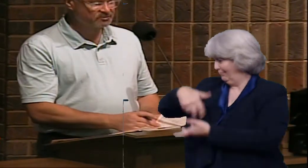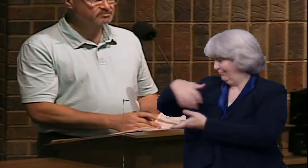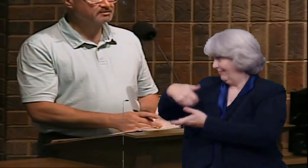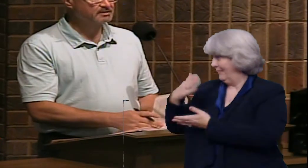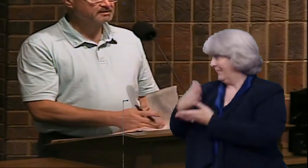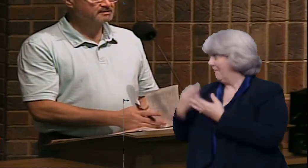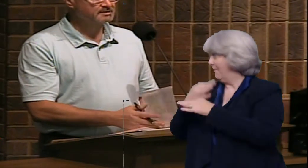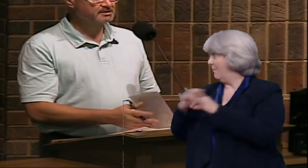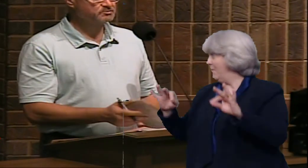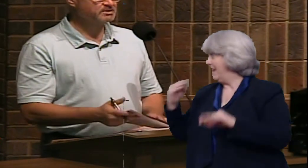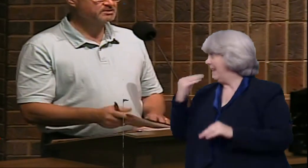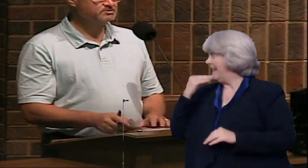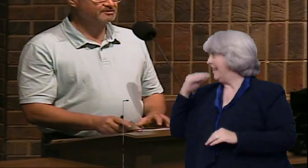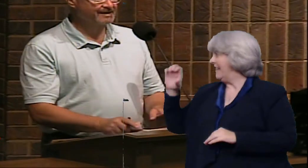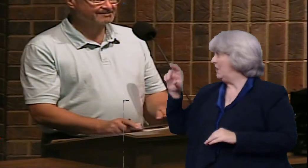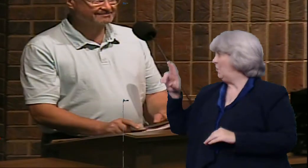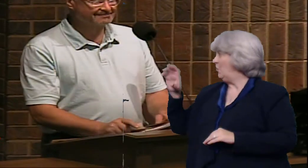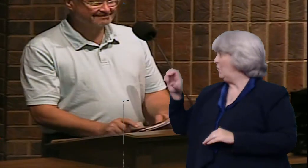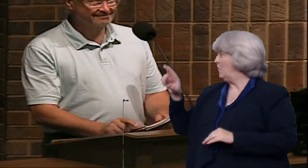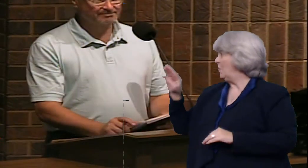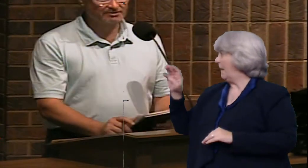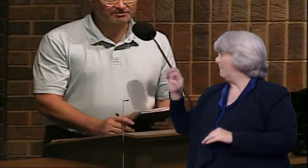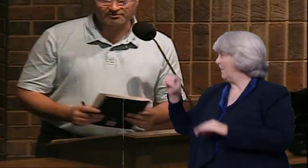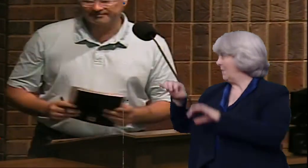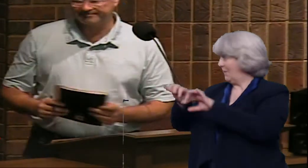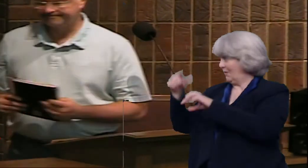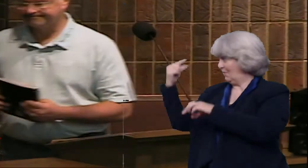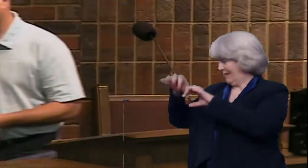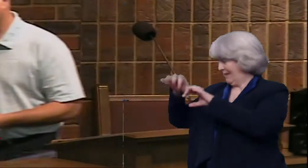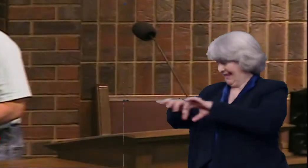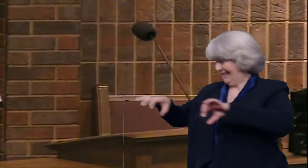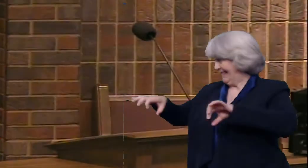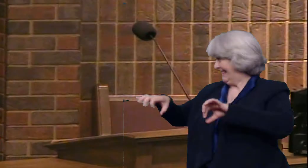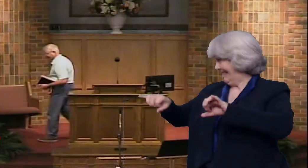there's free ones in there, just take as many as you'd like. Brother Coral.